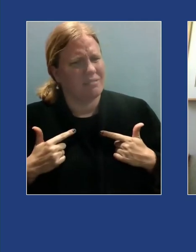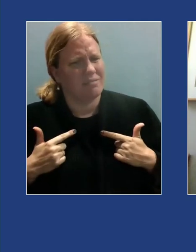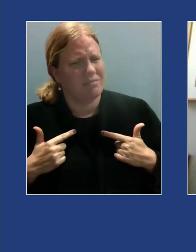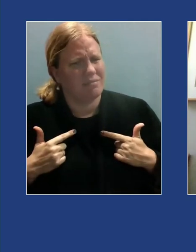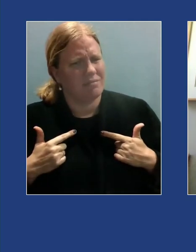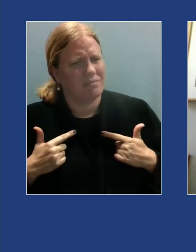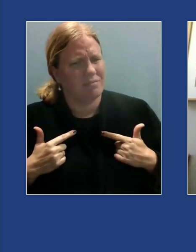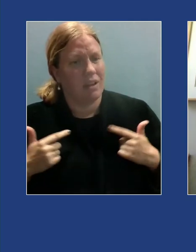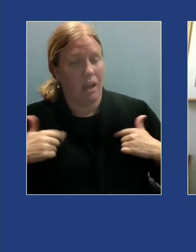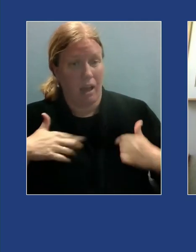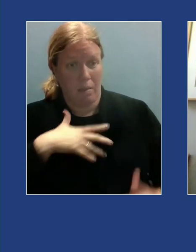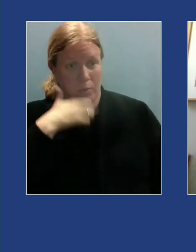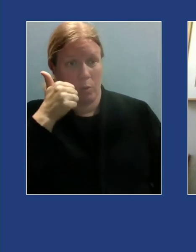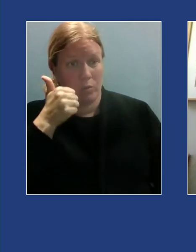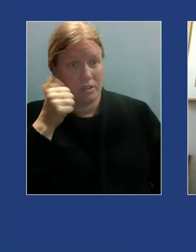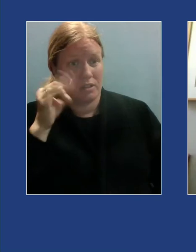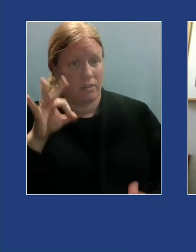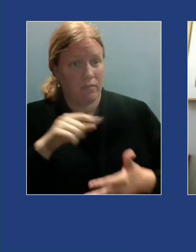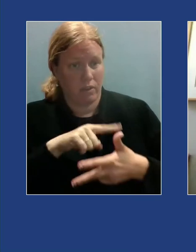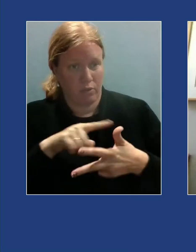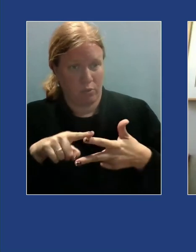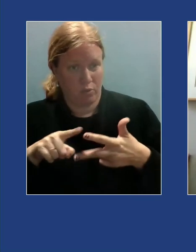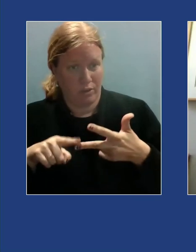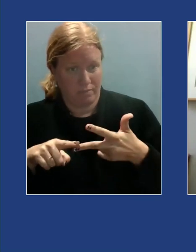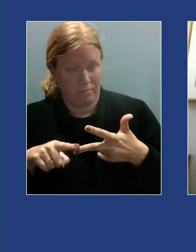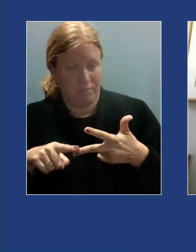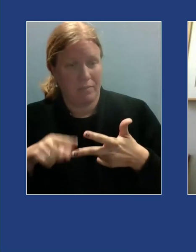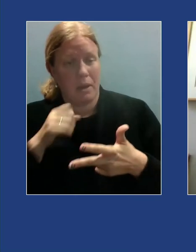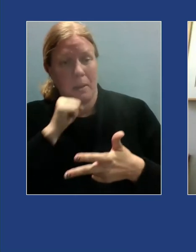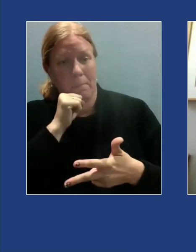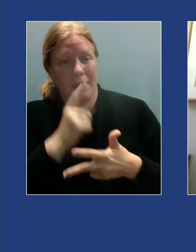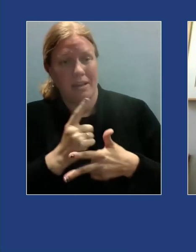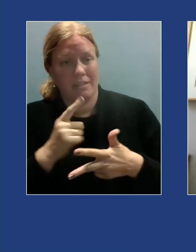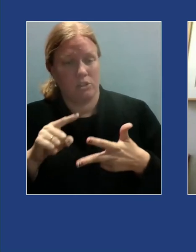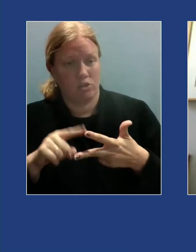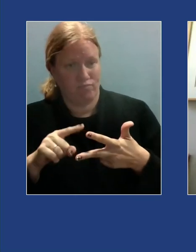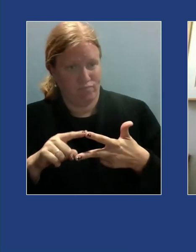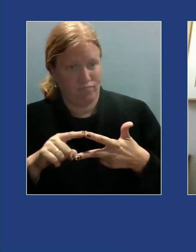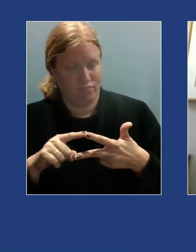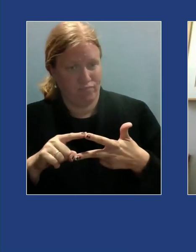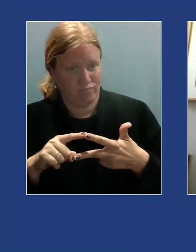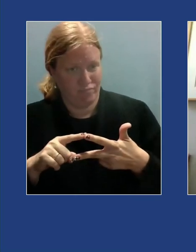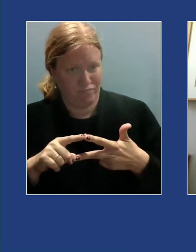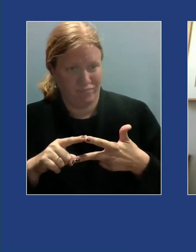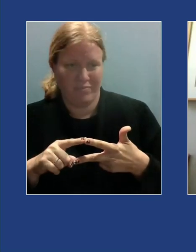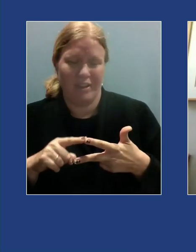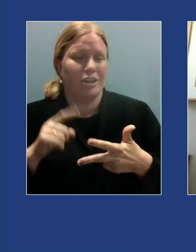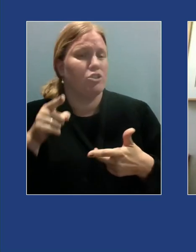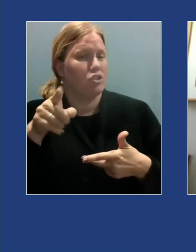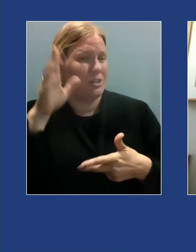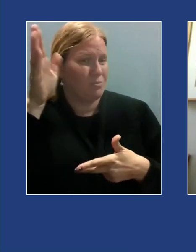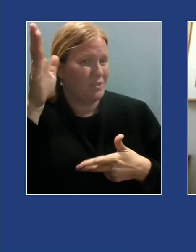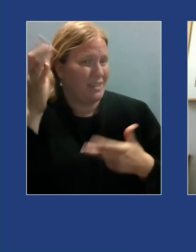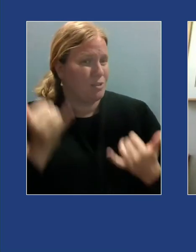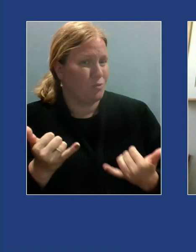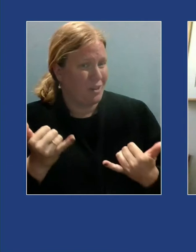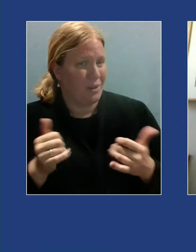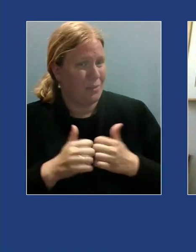I'm the oldest of three children my sister Nama is presenting with me today and I'm so grateful for her support